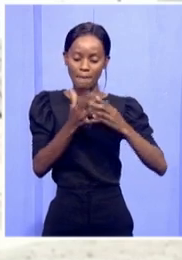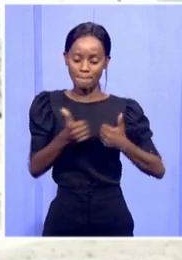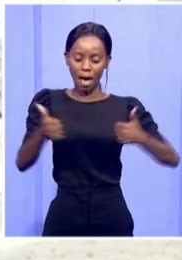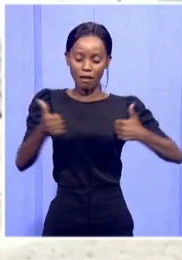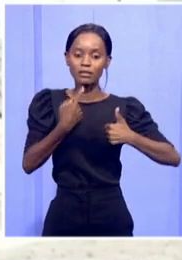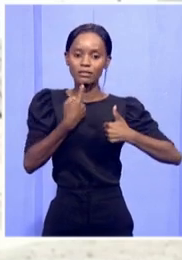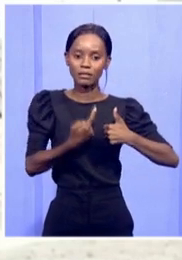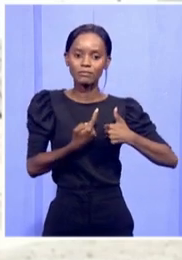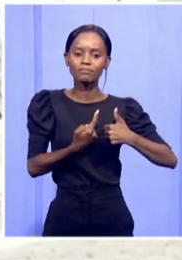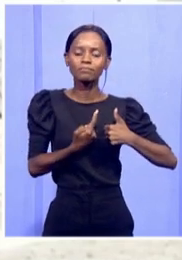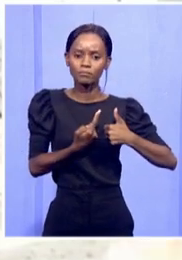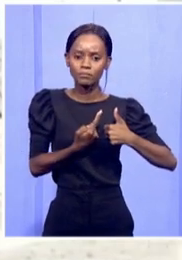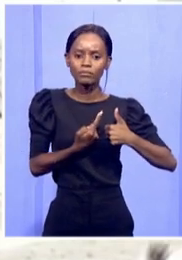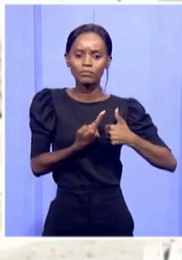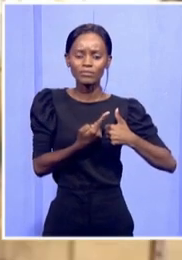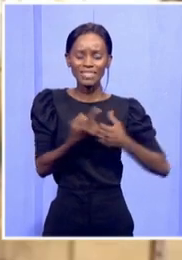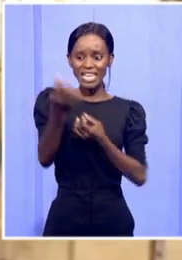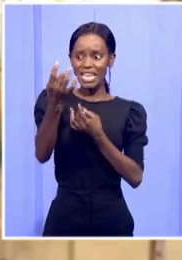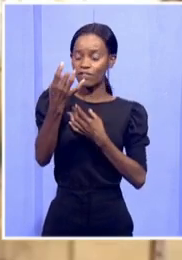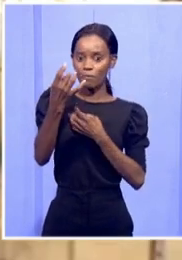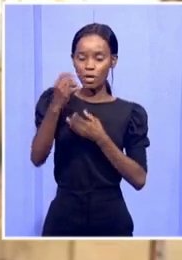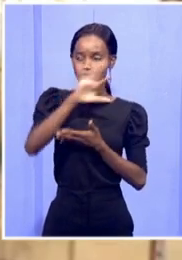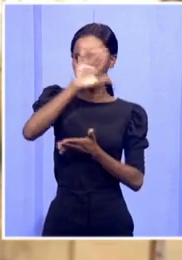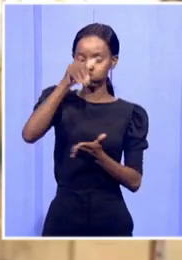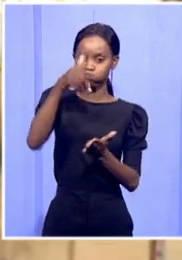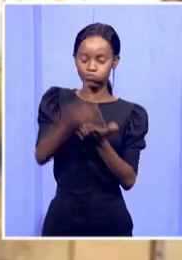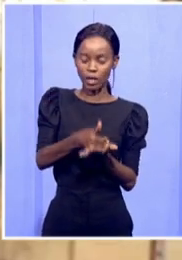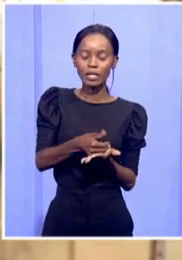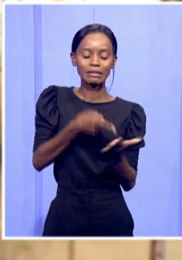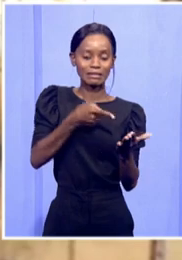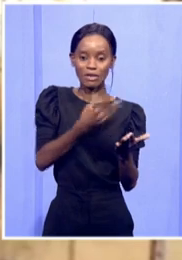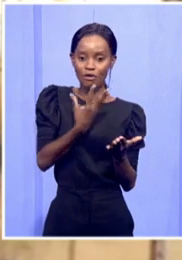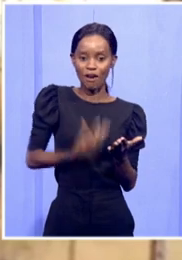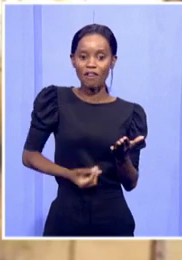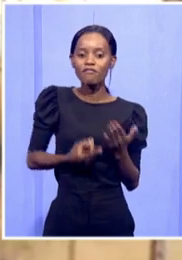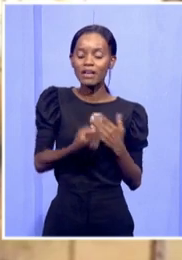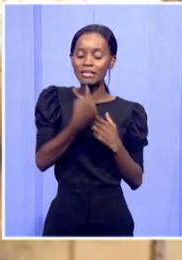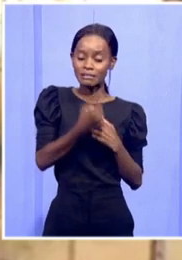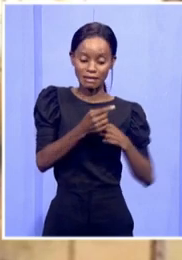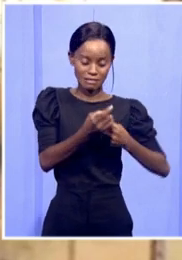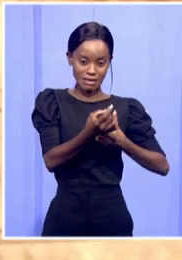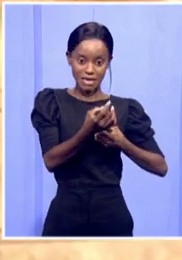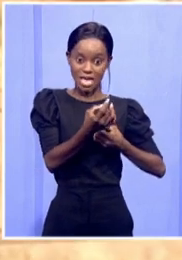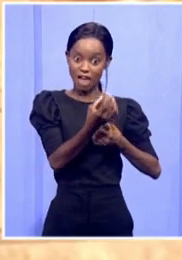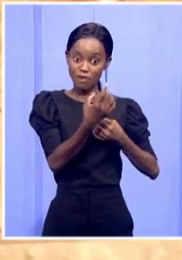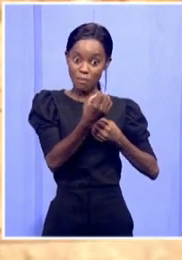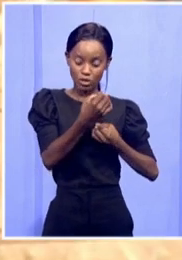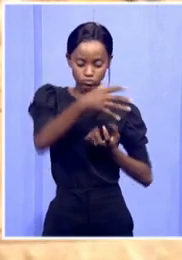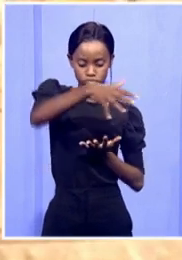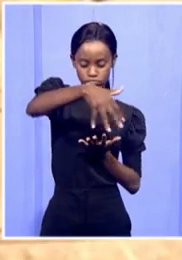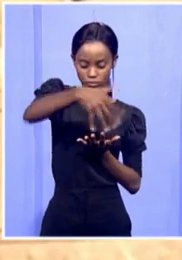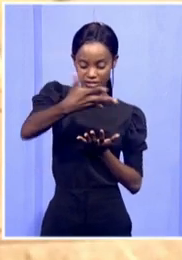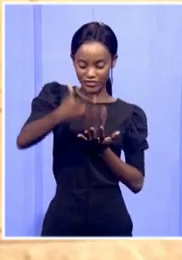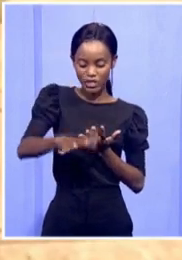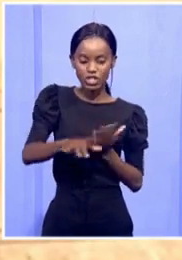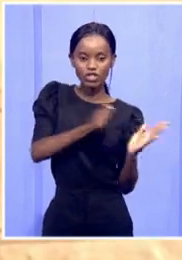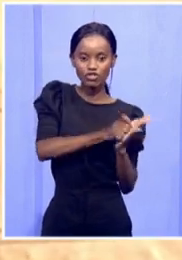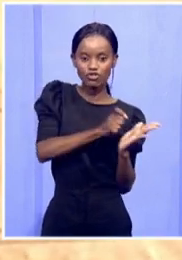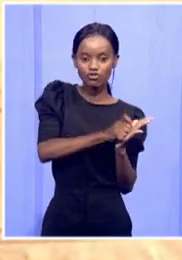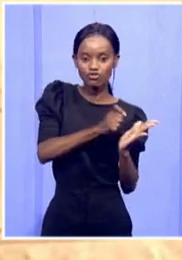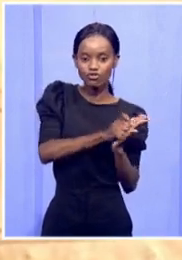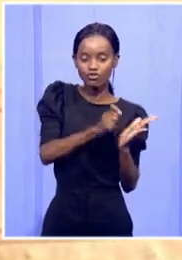they do not have all the information. They indicate again that the information that they got was written by